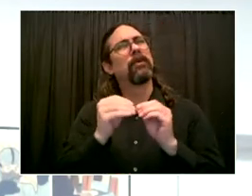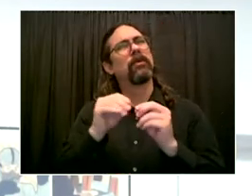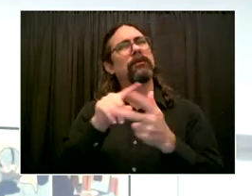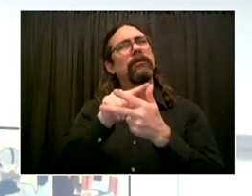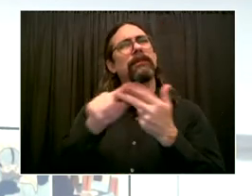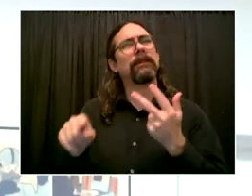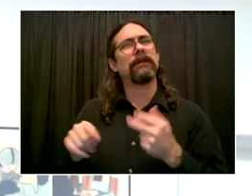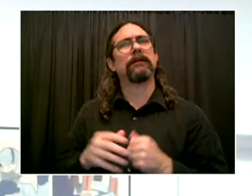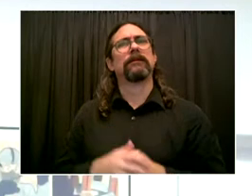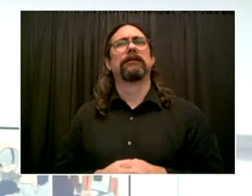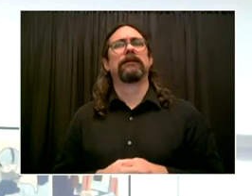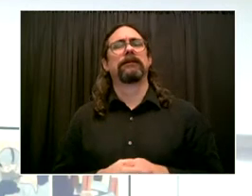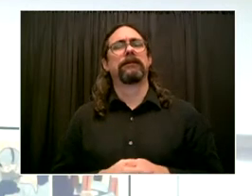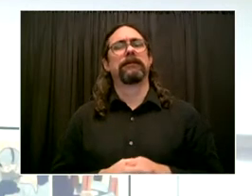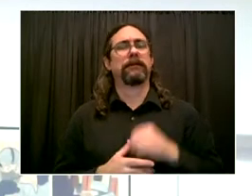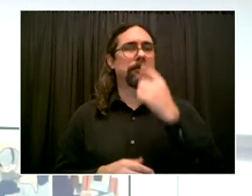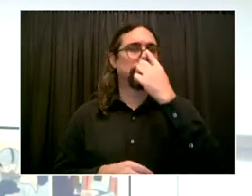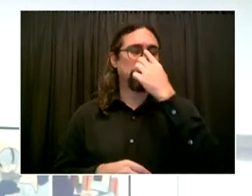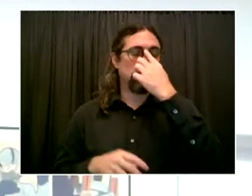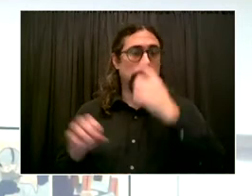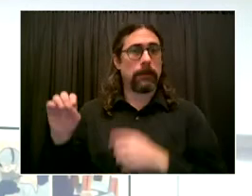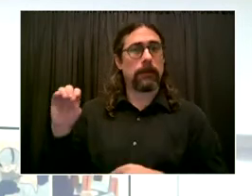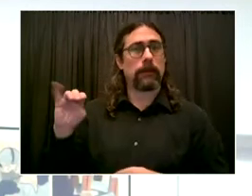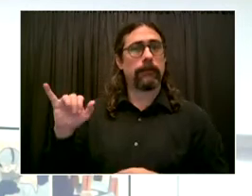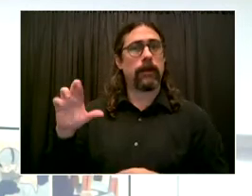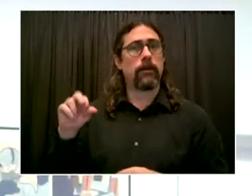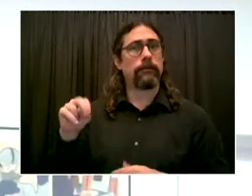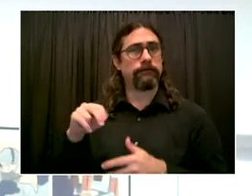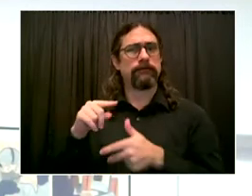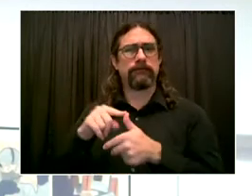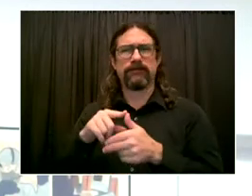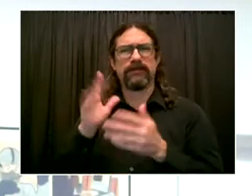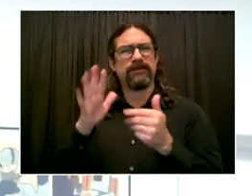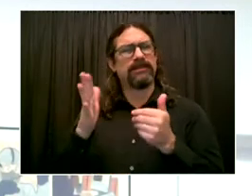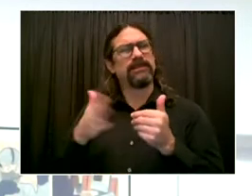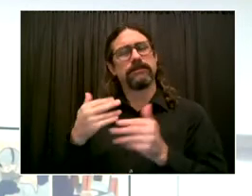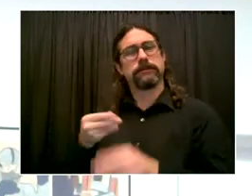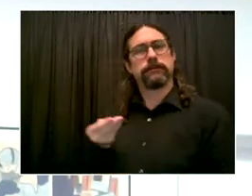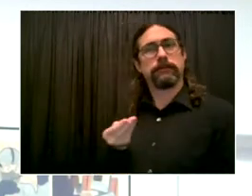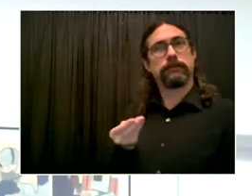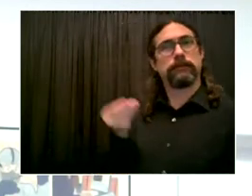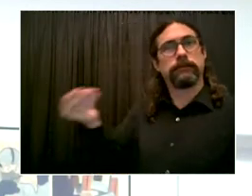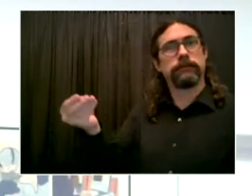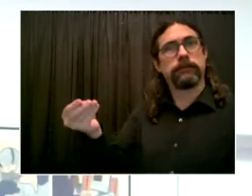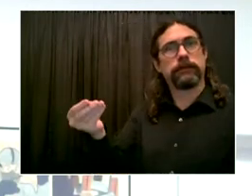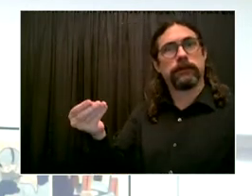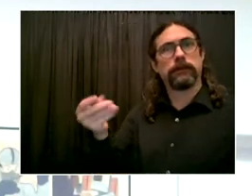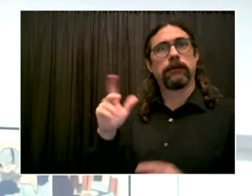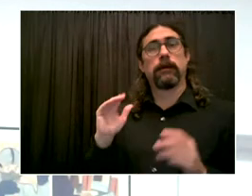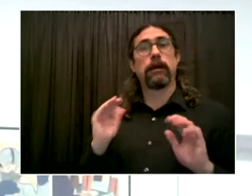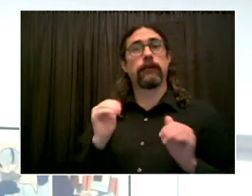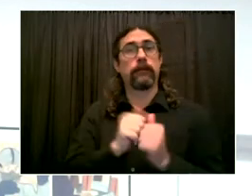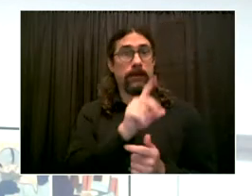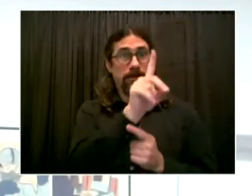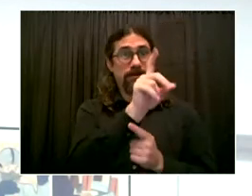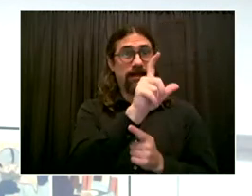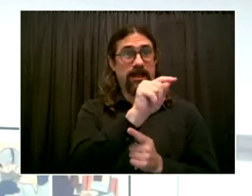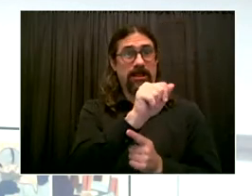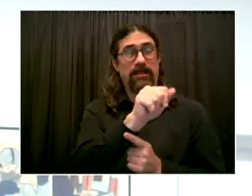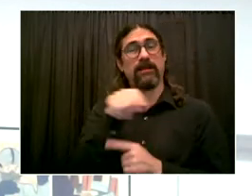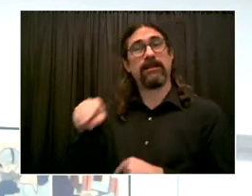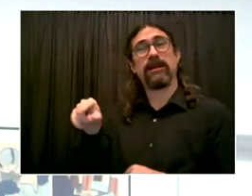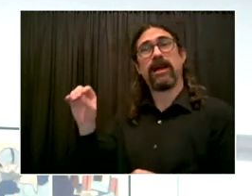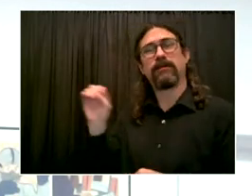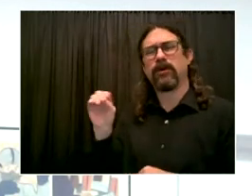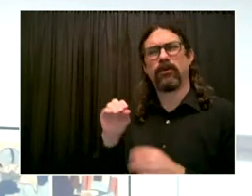about Omicron's speed of spread compared to Delta, but it does have similar mutations to other transmissible variants,